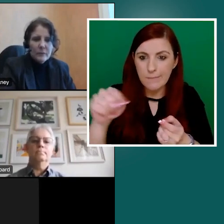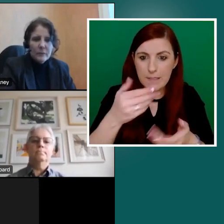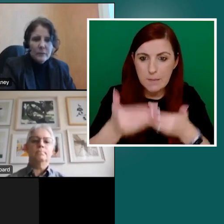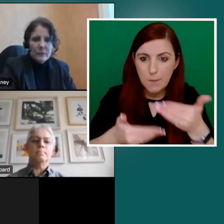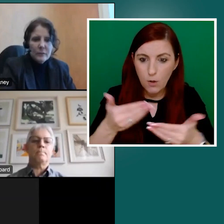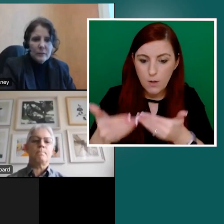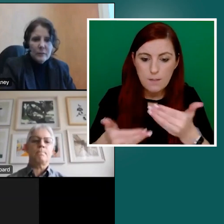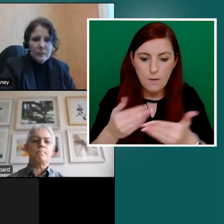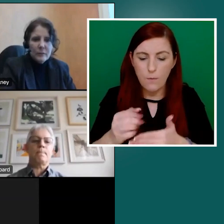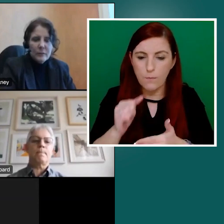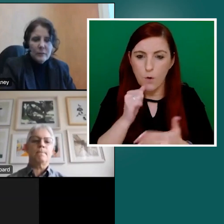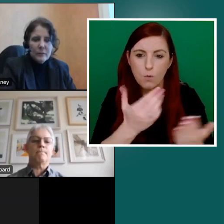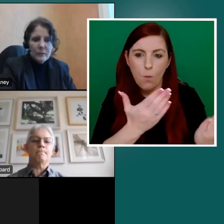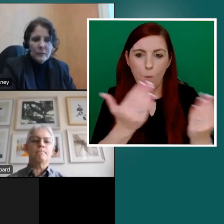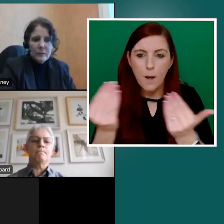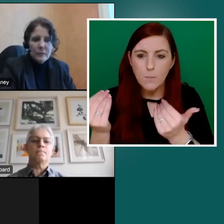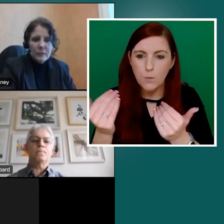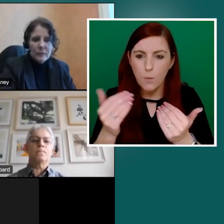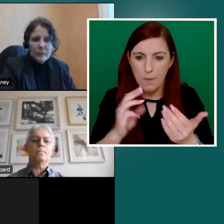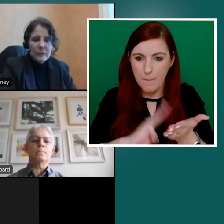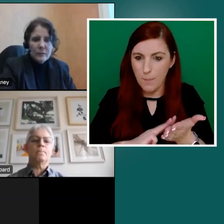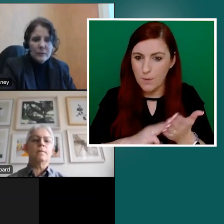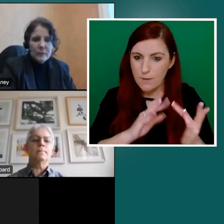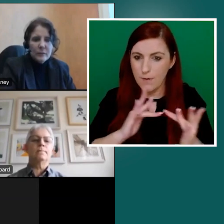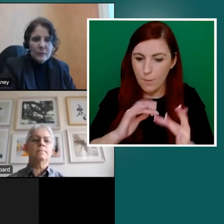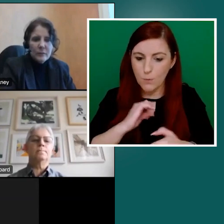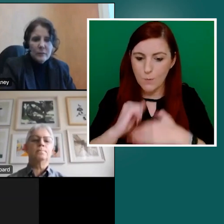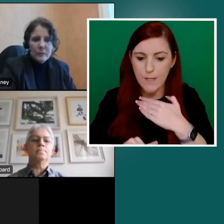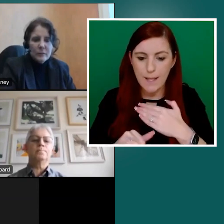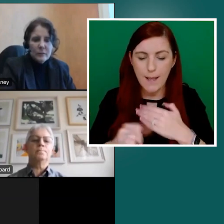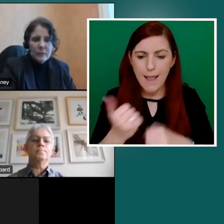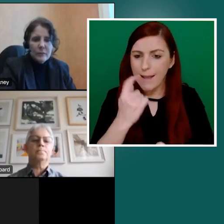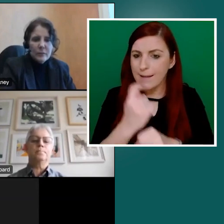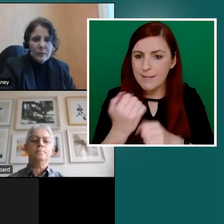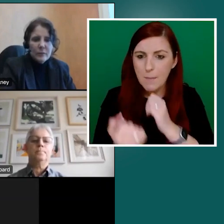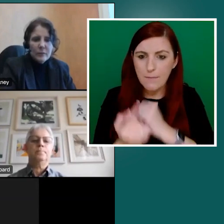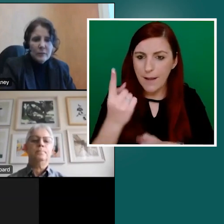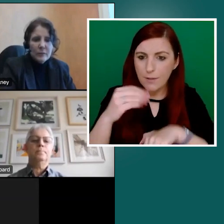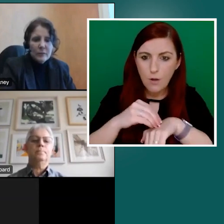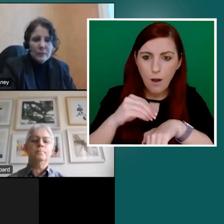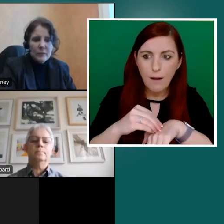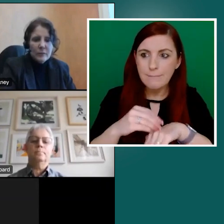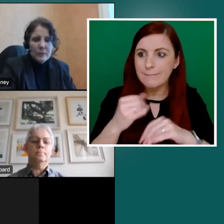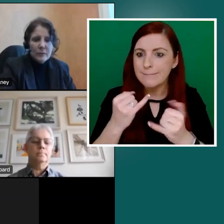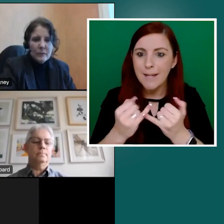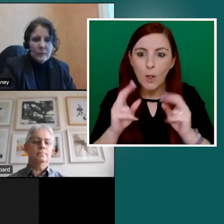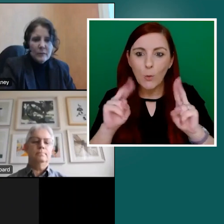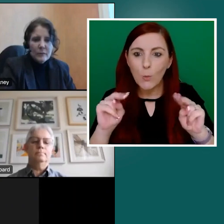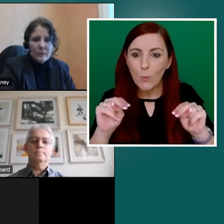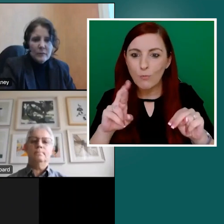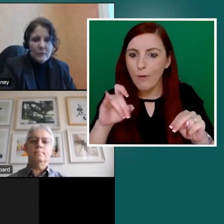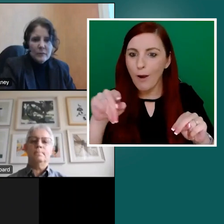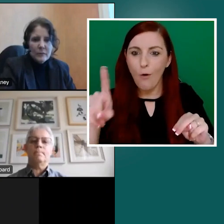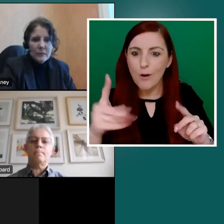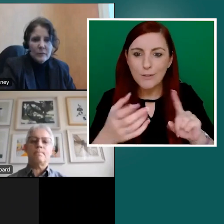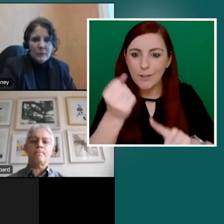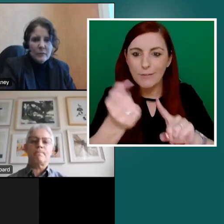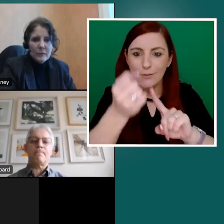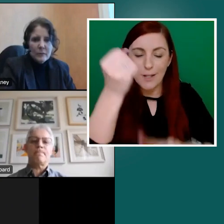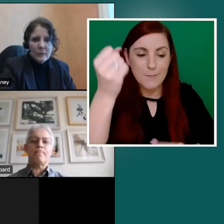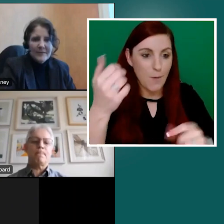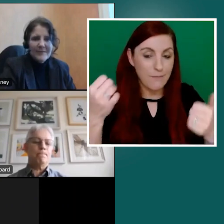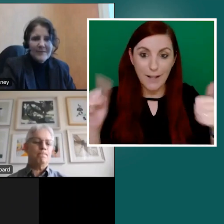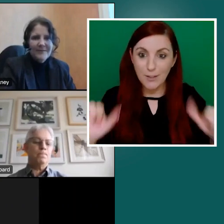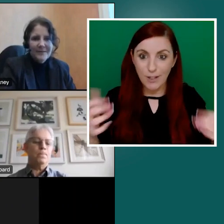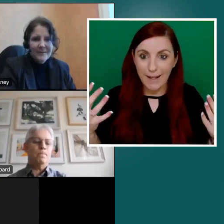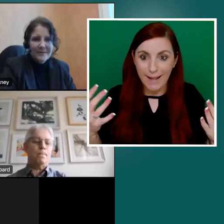a welcome to the members of the network today. Every time we have an event, we seem to be setting new records, which is eventually our growth will have